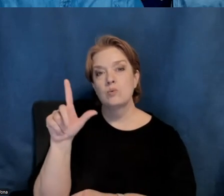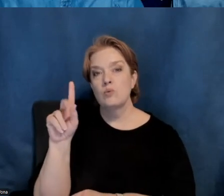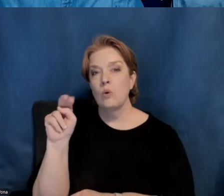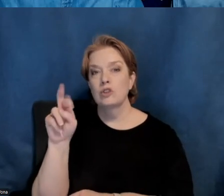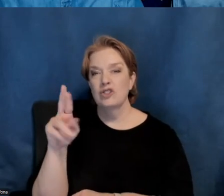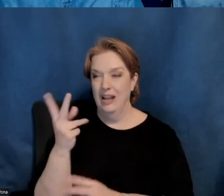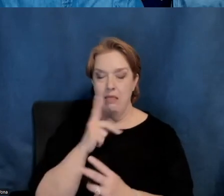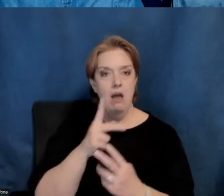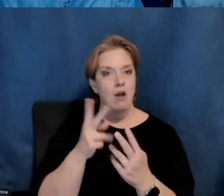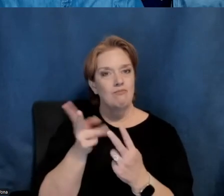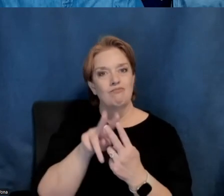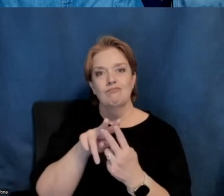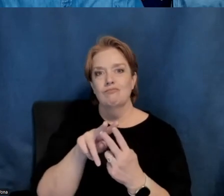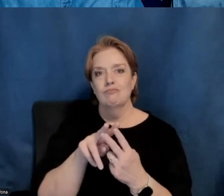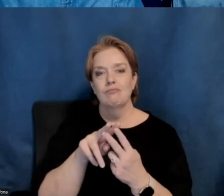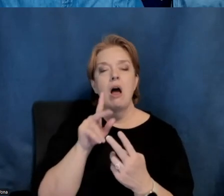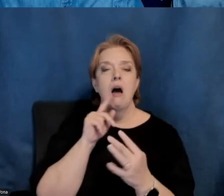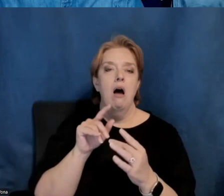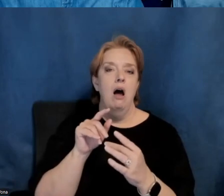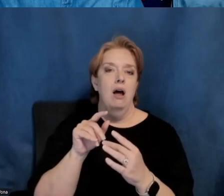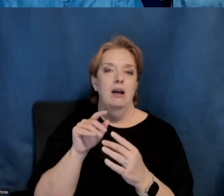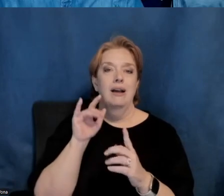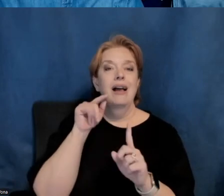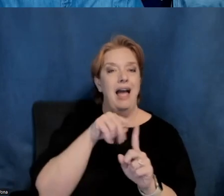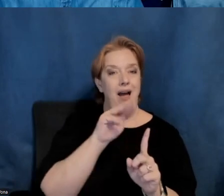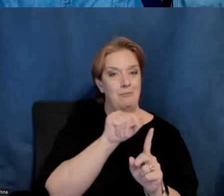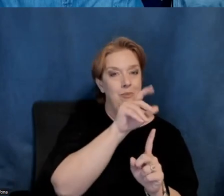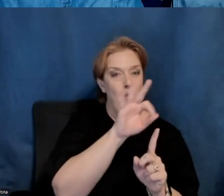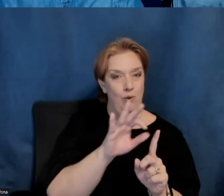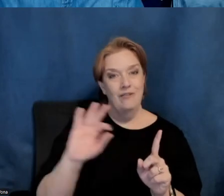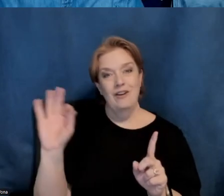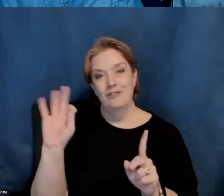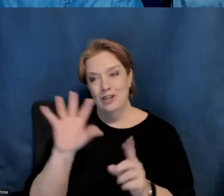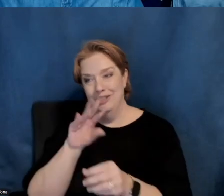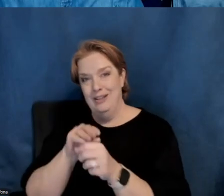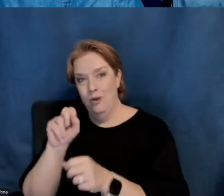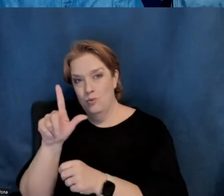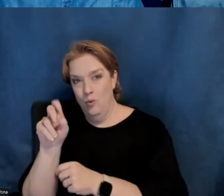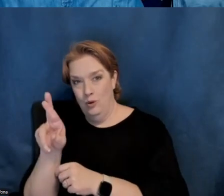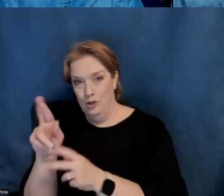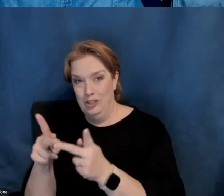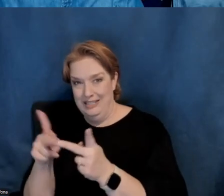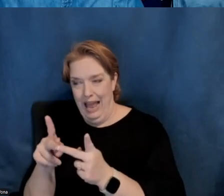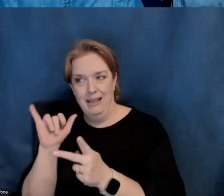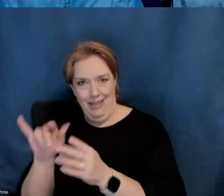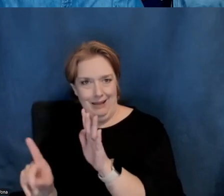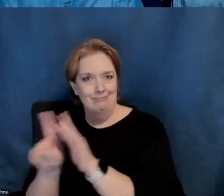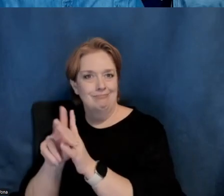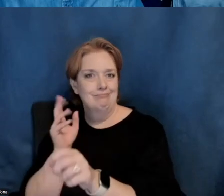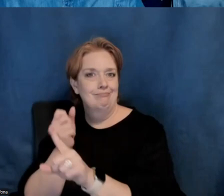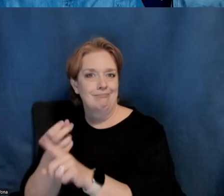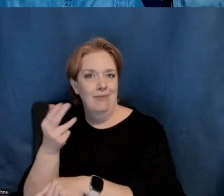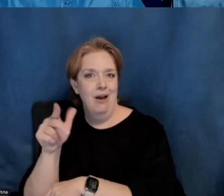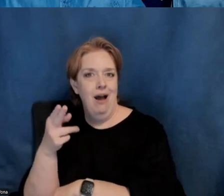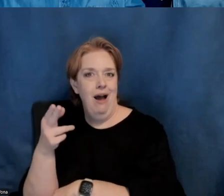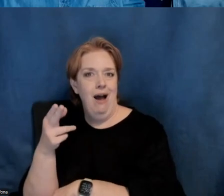and there is Maloof furniture in the Soldner site, which came into Haas last year. And there are Soldner